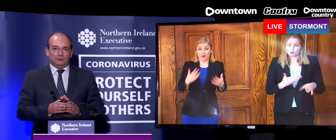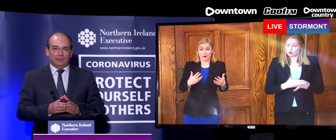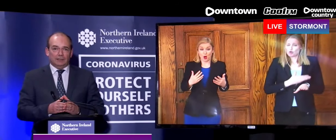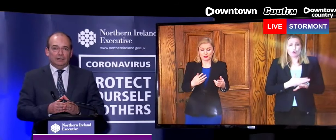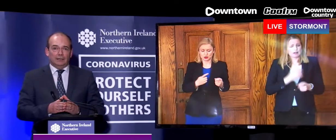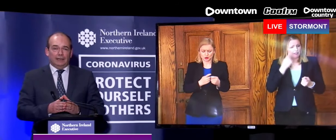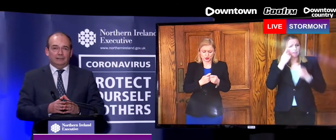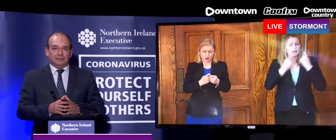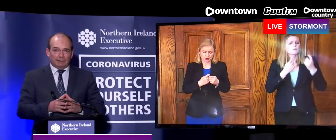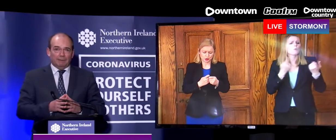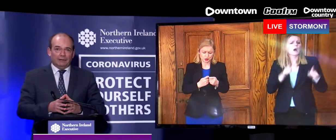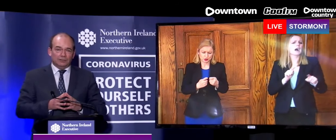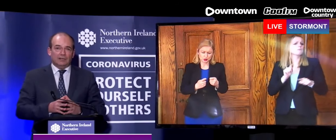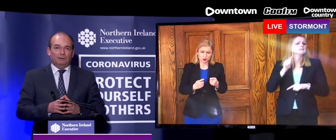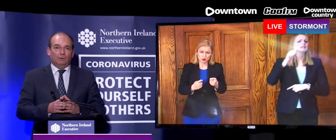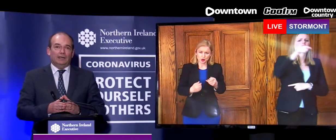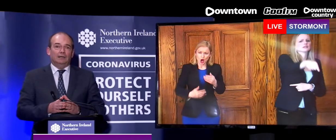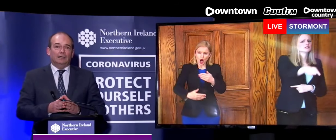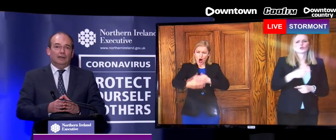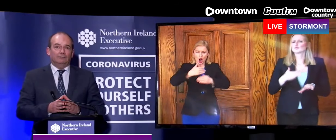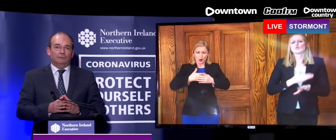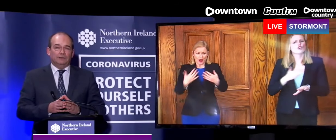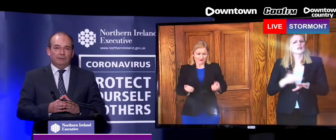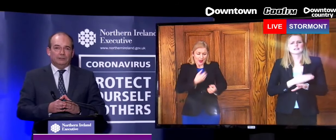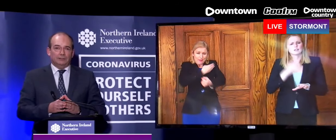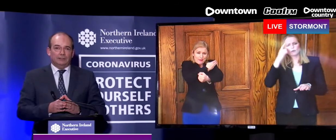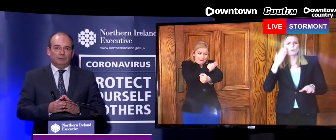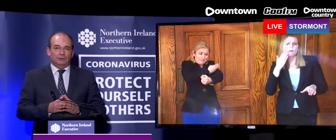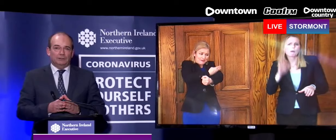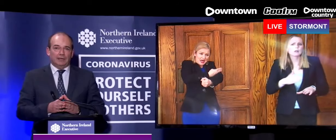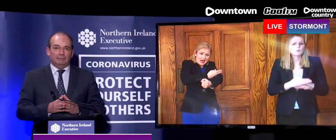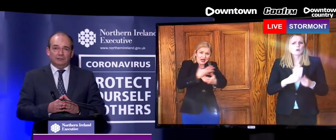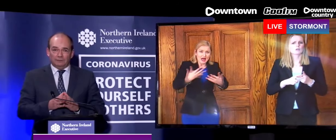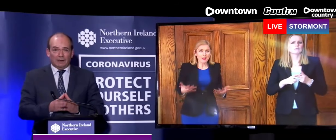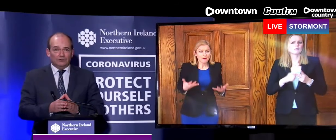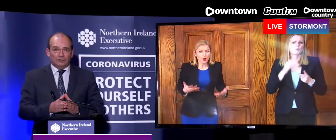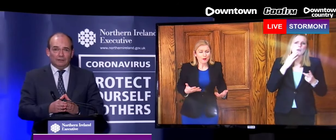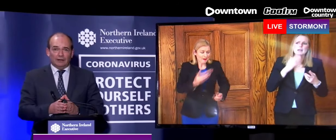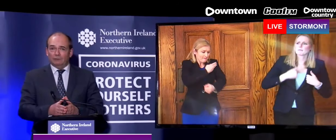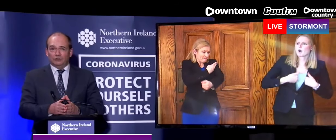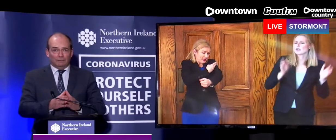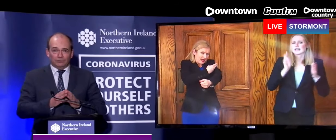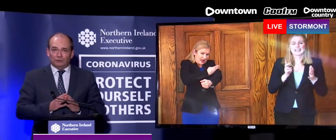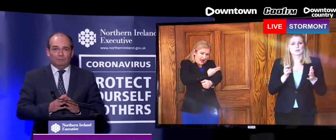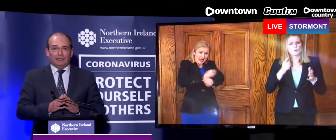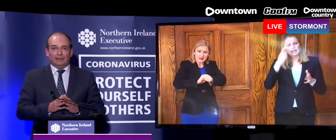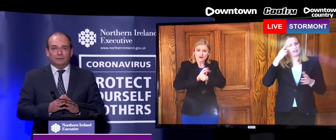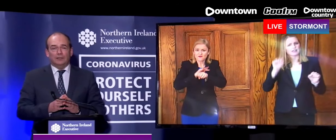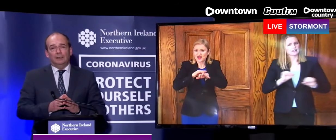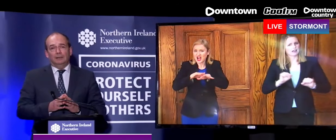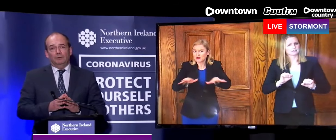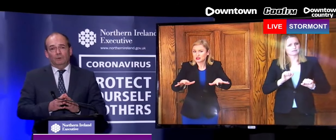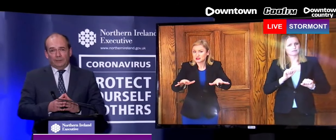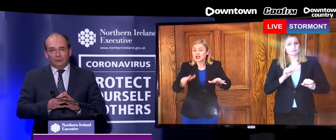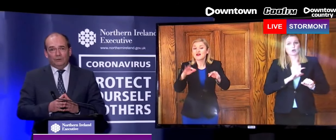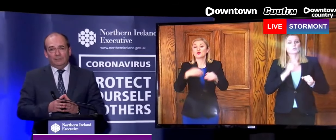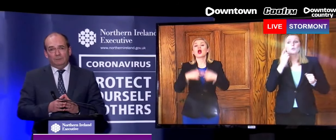as the minister said, at stepping back or stepping away from these measures at this point in time. Because this virus is out there and will just come straight back at us.